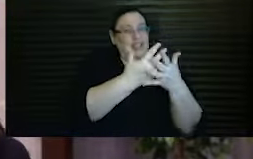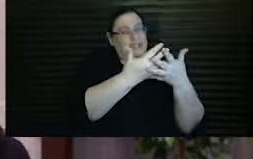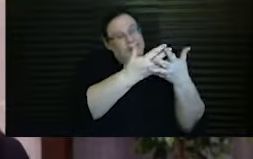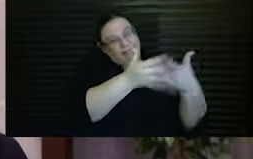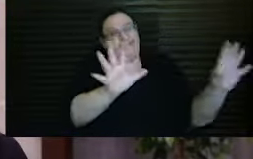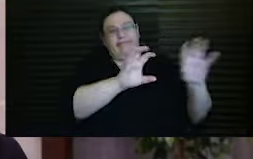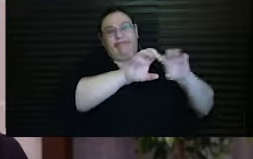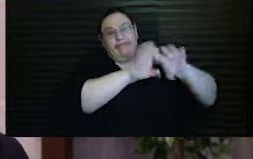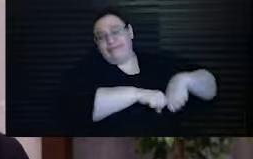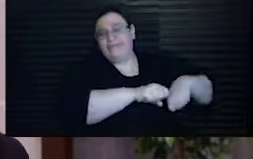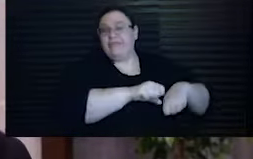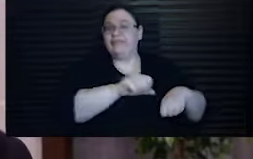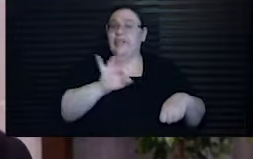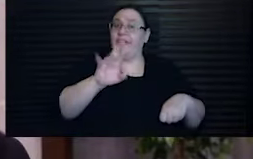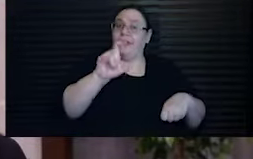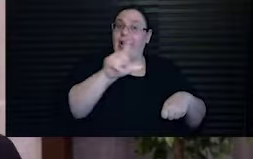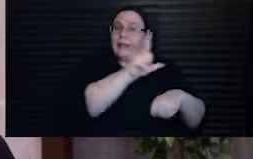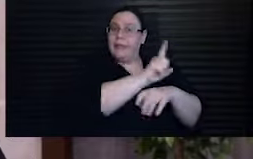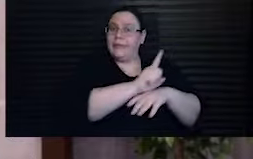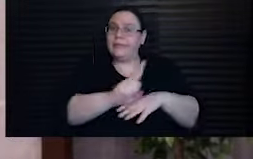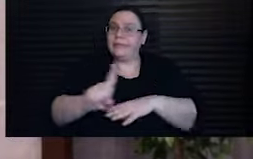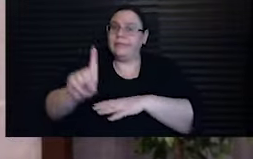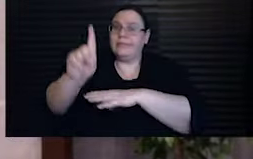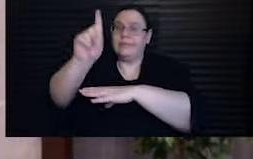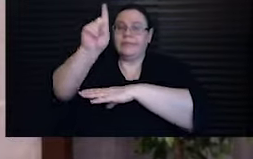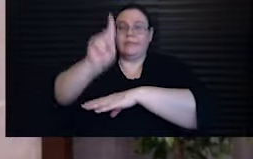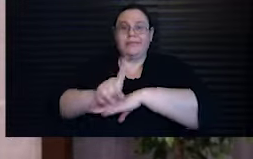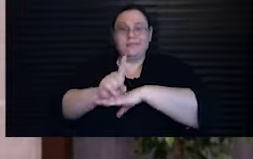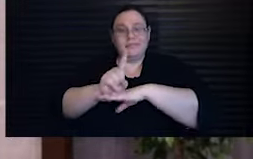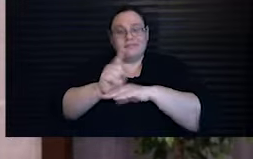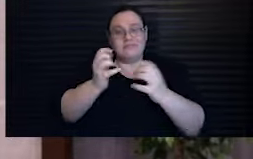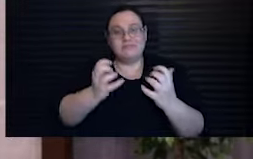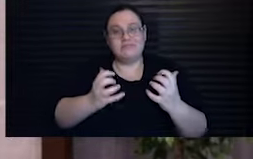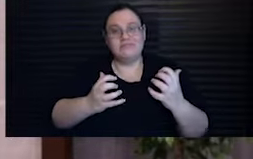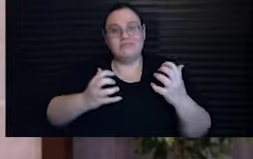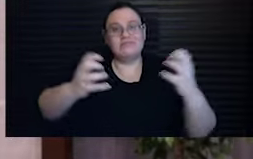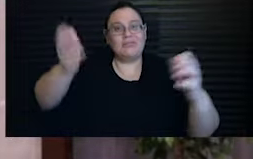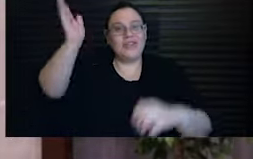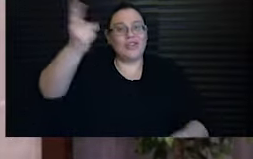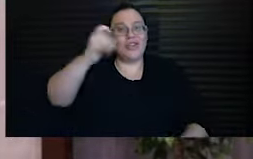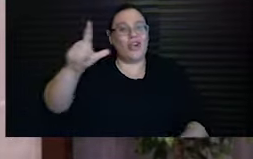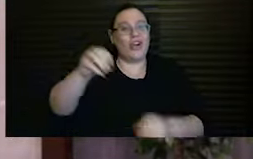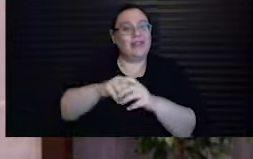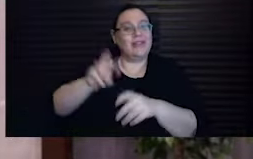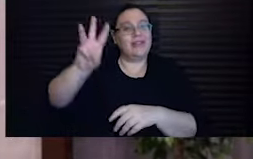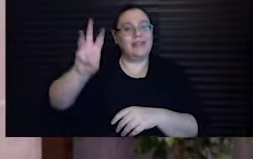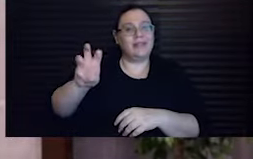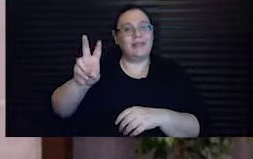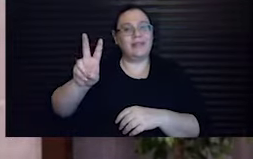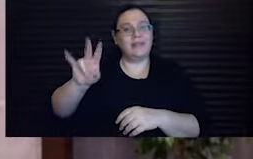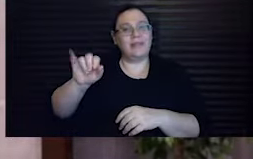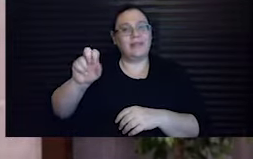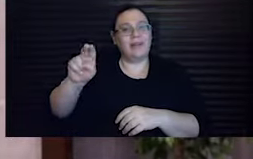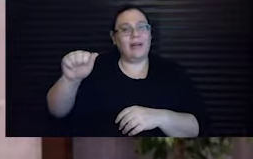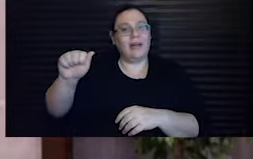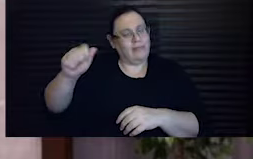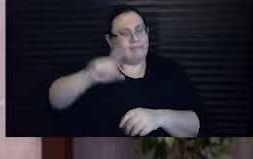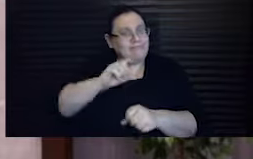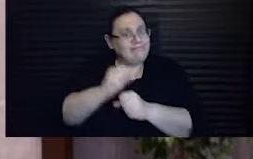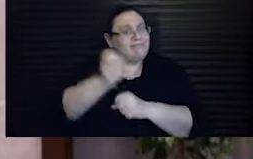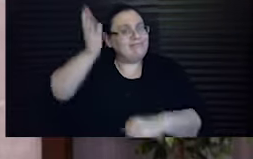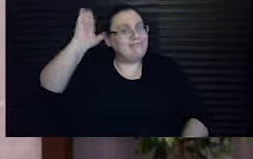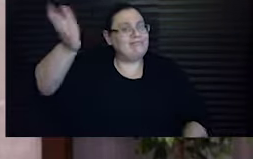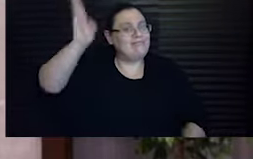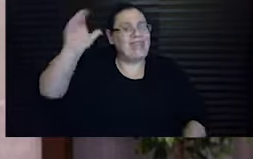Auschwitz, Frankl stood in a well-lit lecture hall in Vienna, and he delivered those lectures